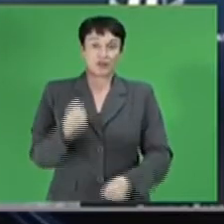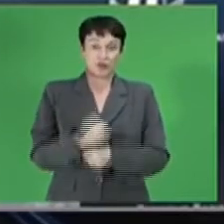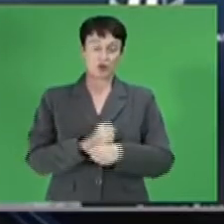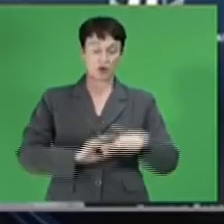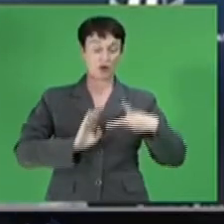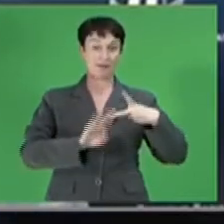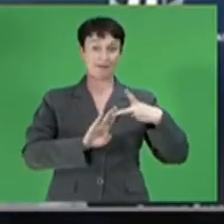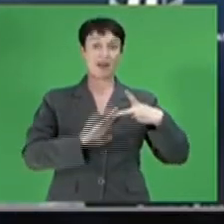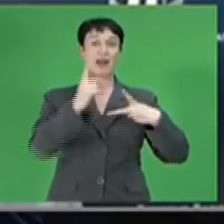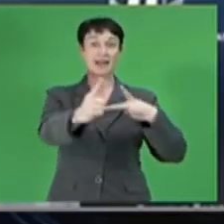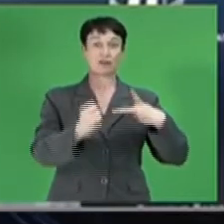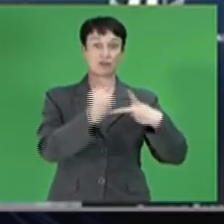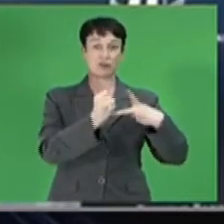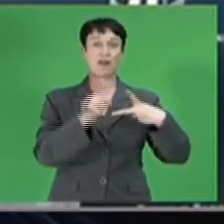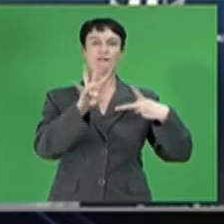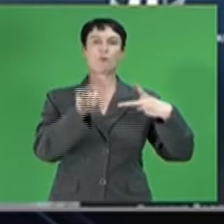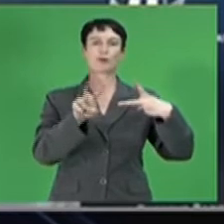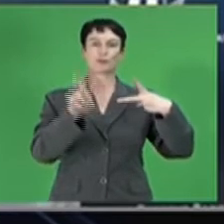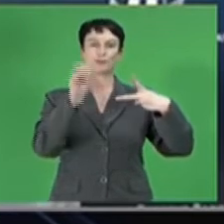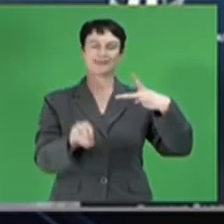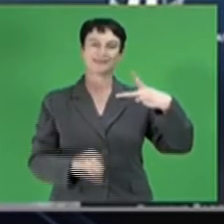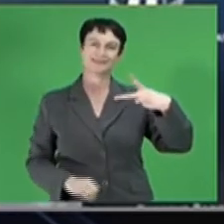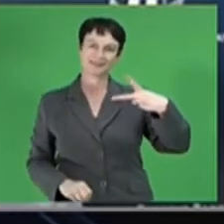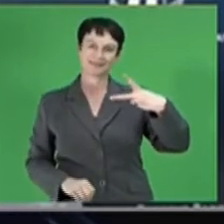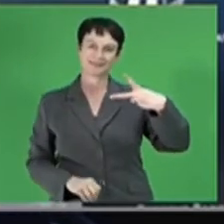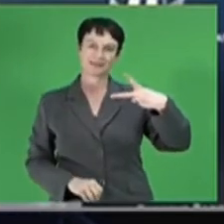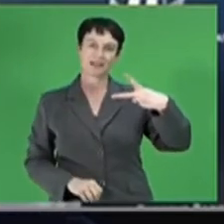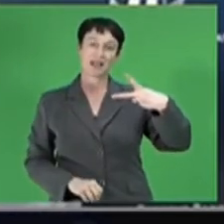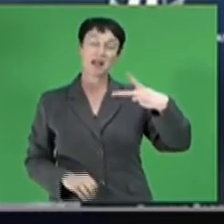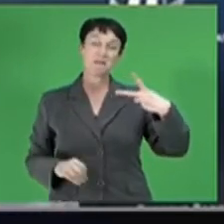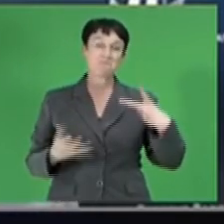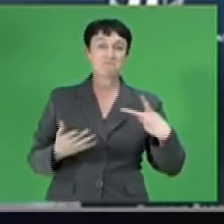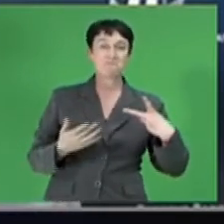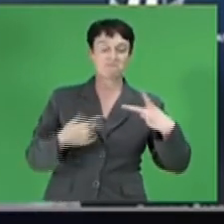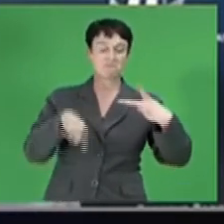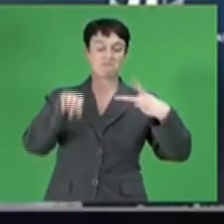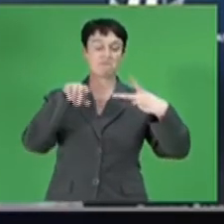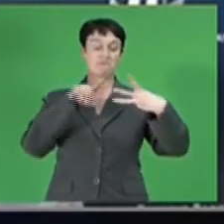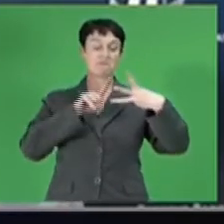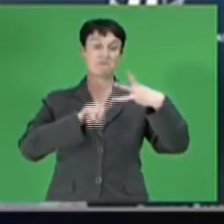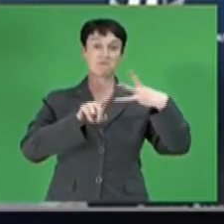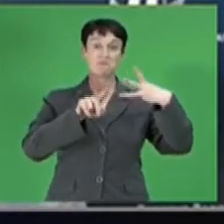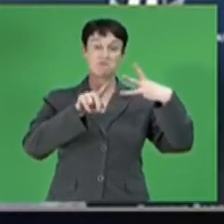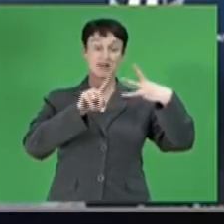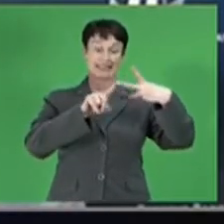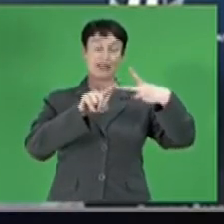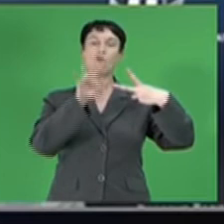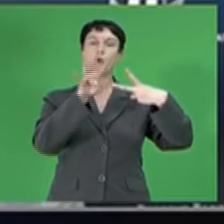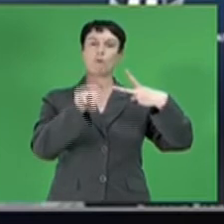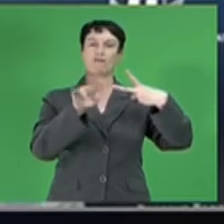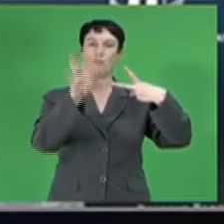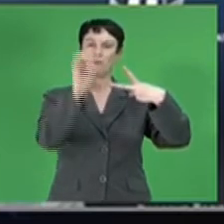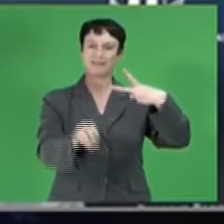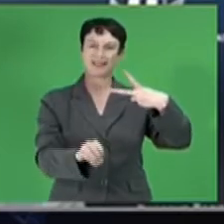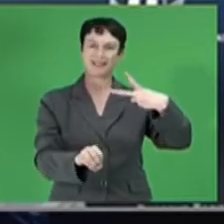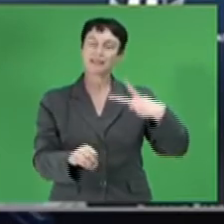4.4% for 2022. Market-based expectations for inflation are slightly higher